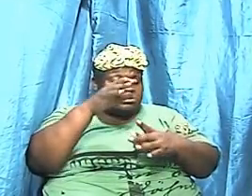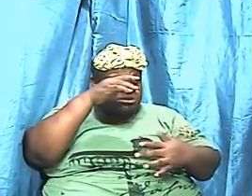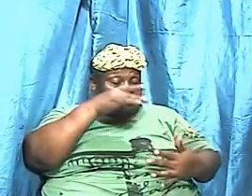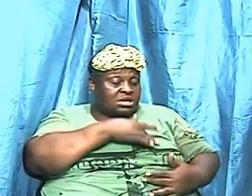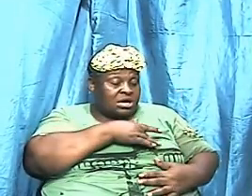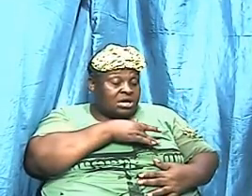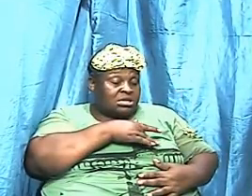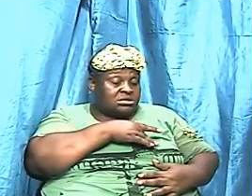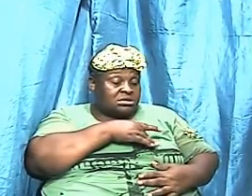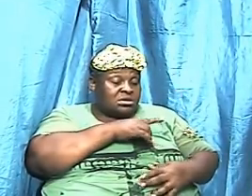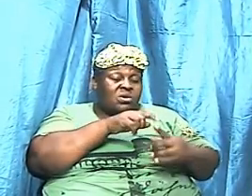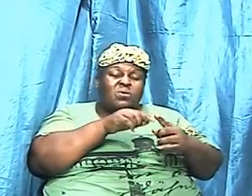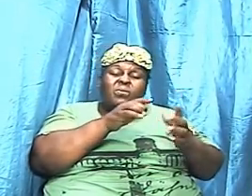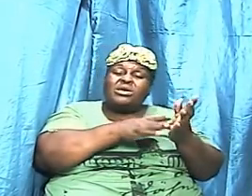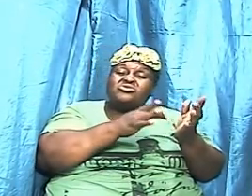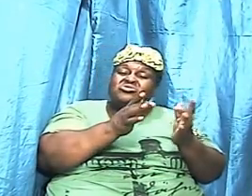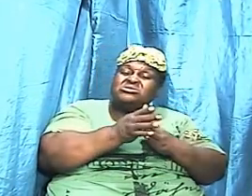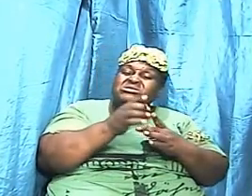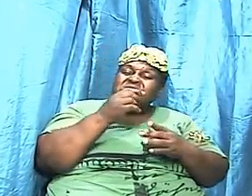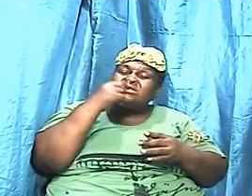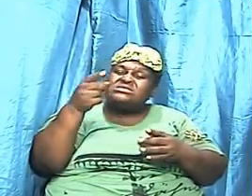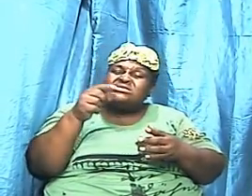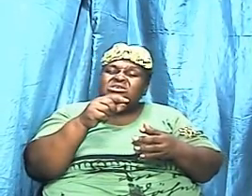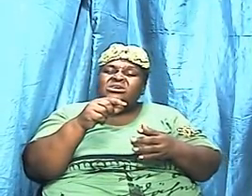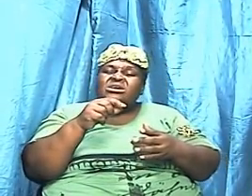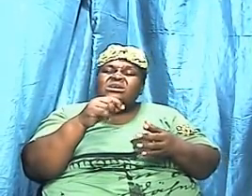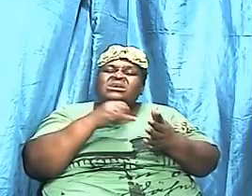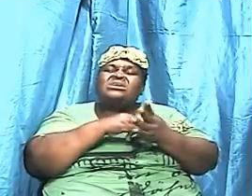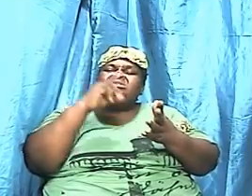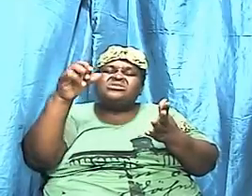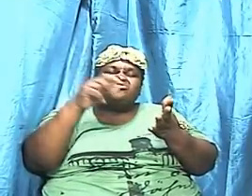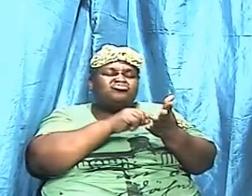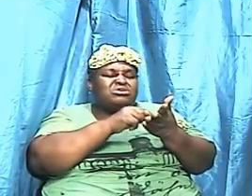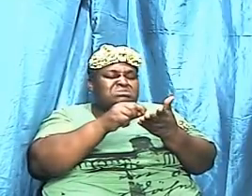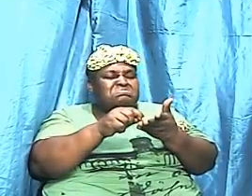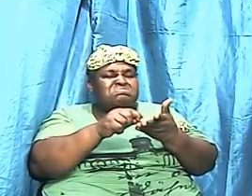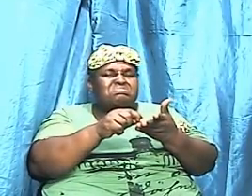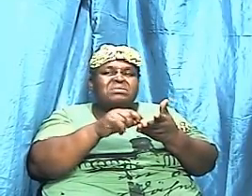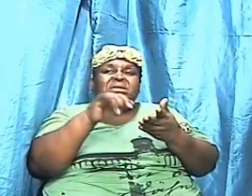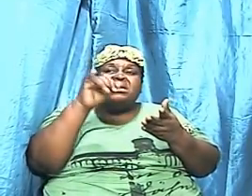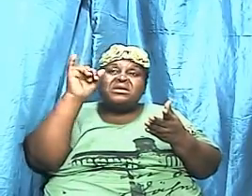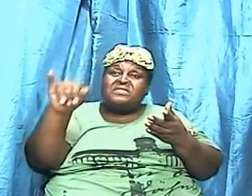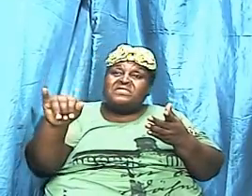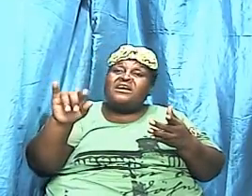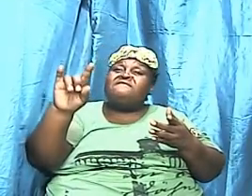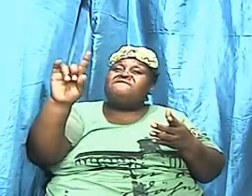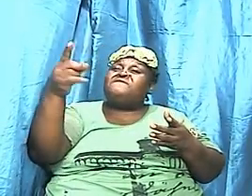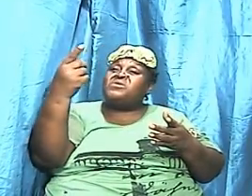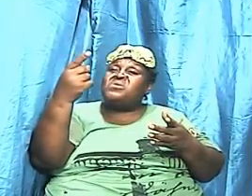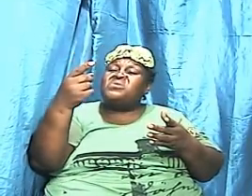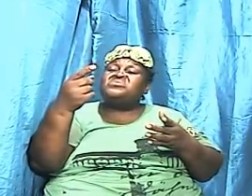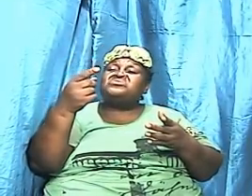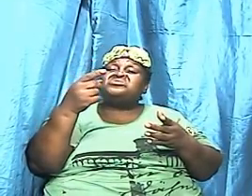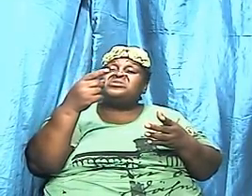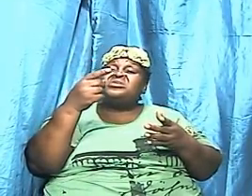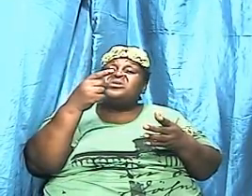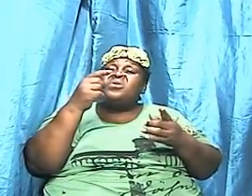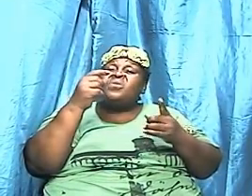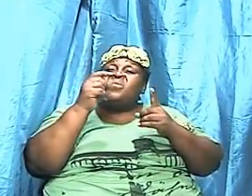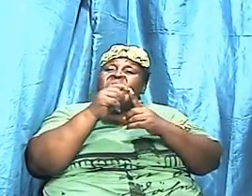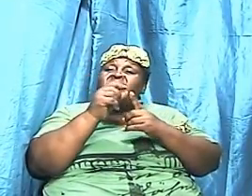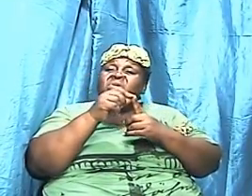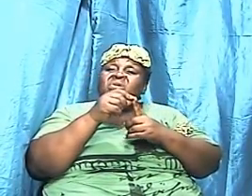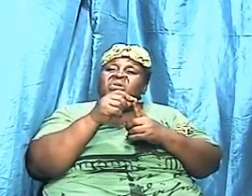and he started to quote most folks don't know that that first quotation of Jesus was from